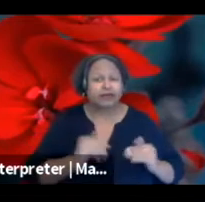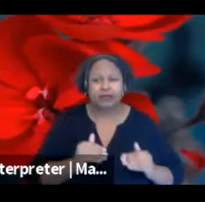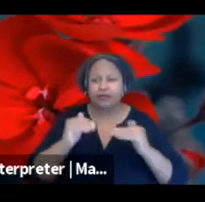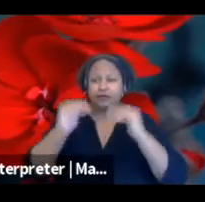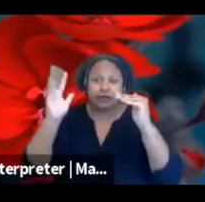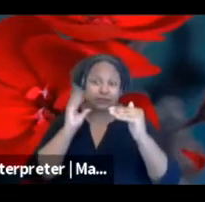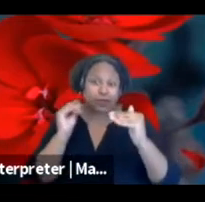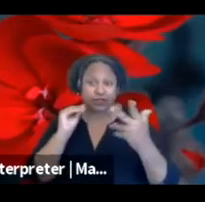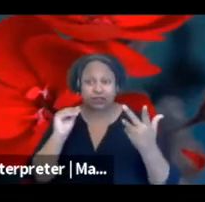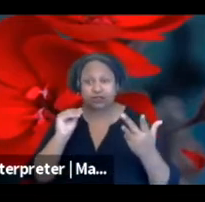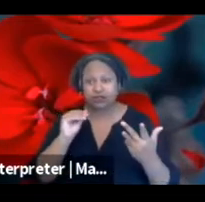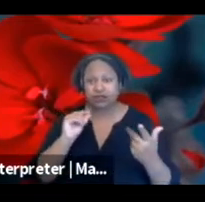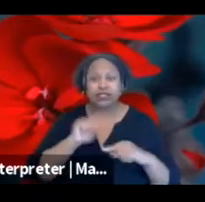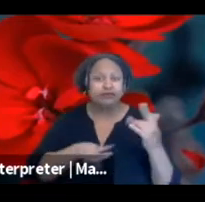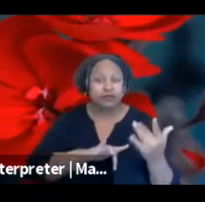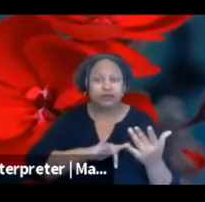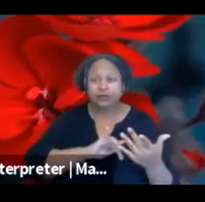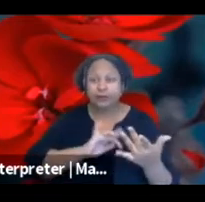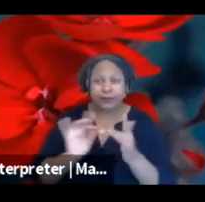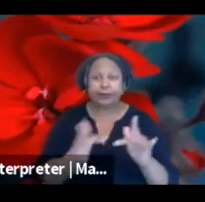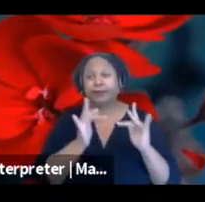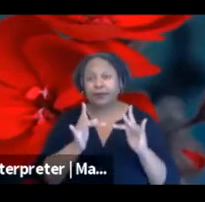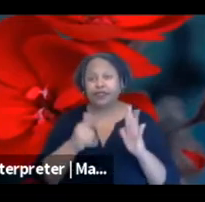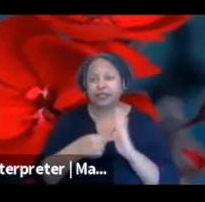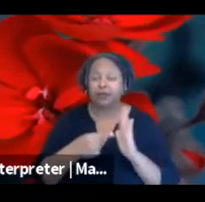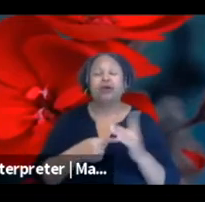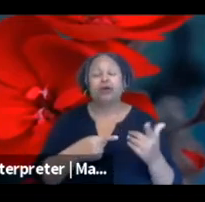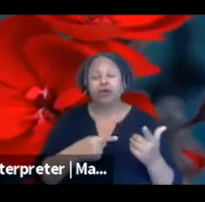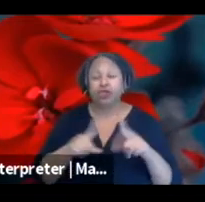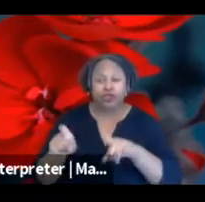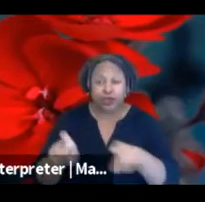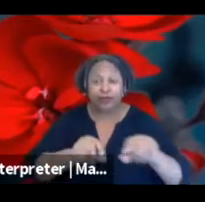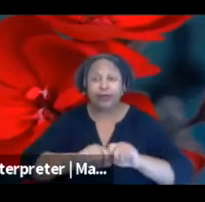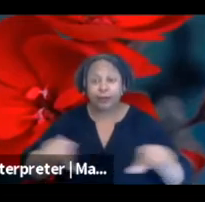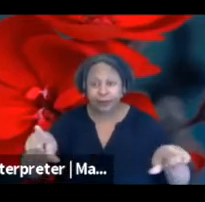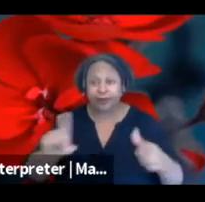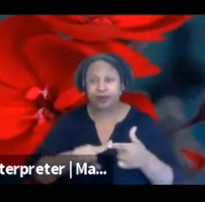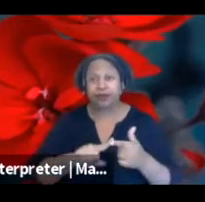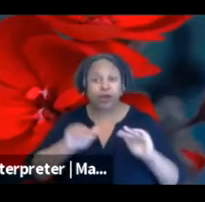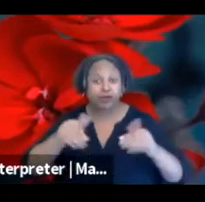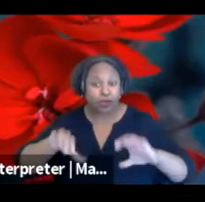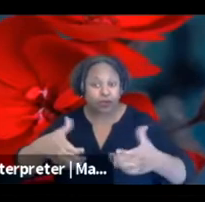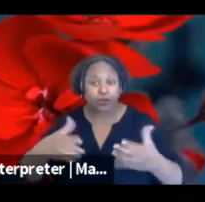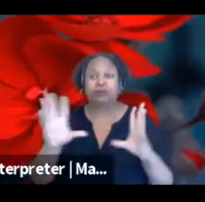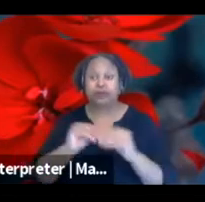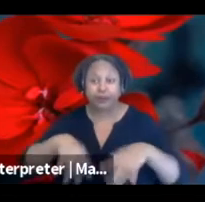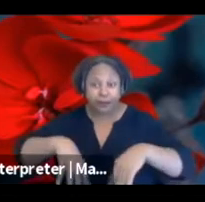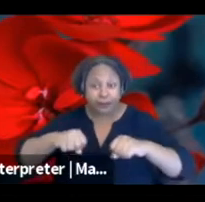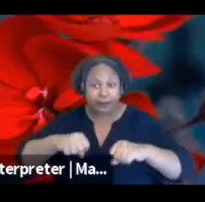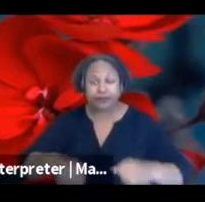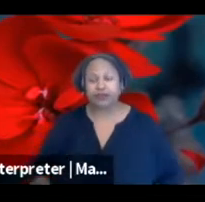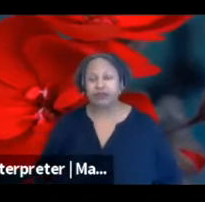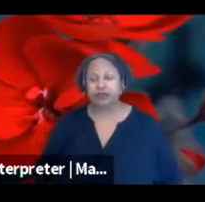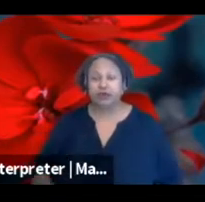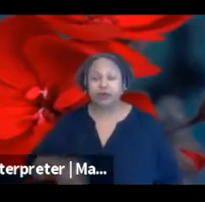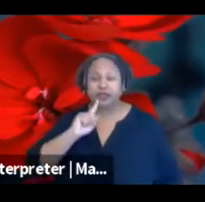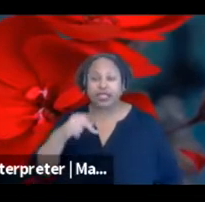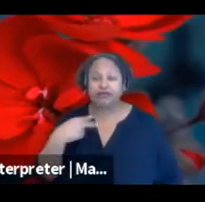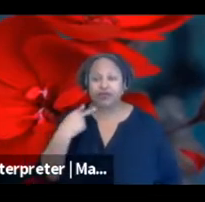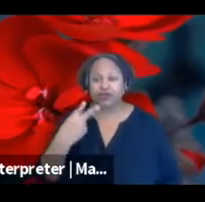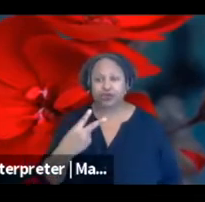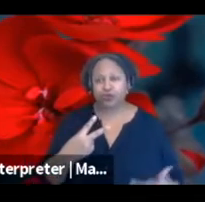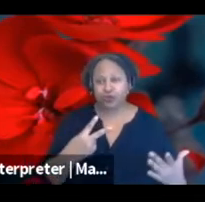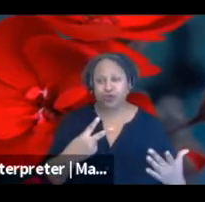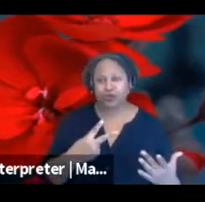different touch points, through surveys and focus groups. And what ended up happening is we had two different phases of these